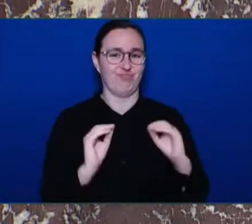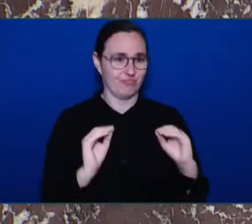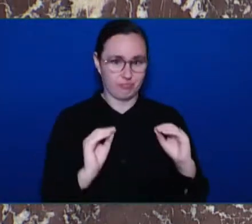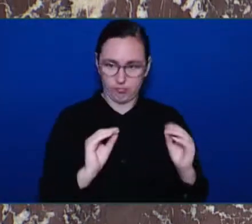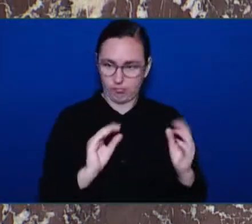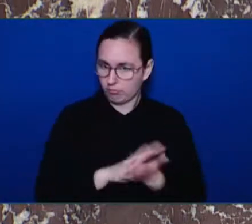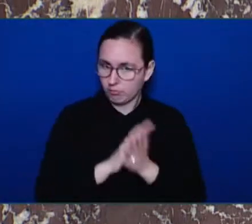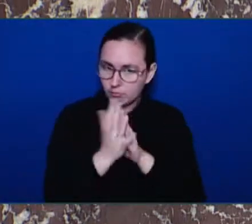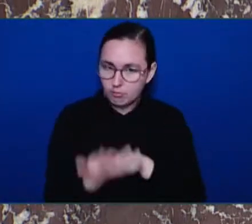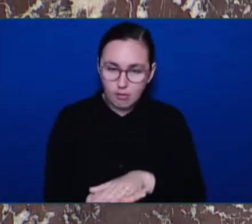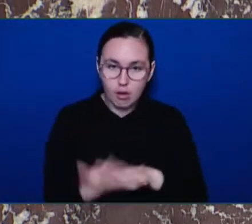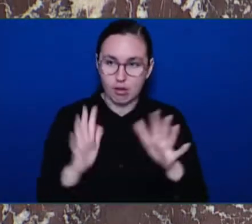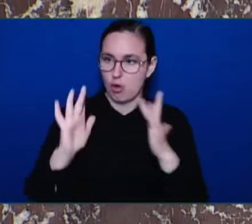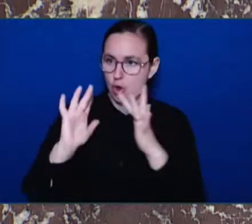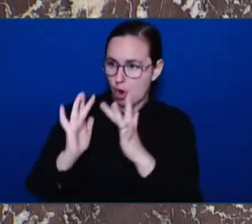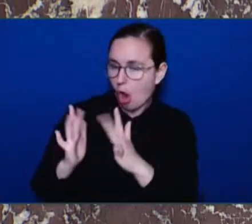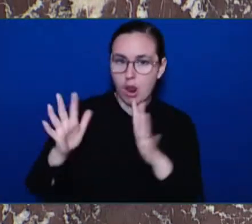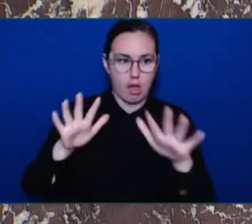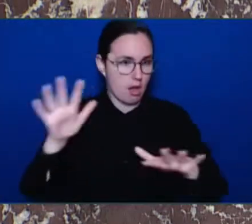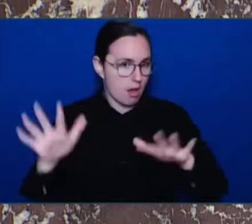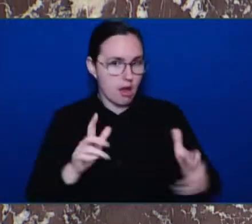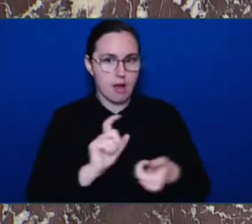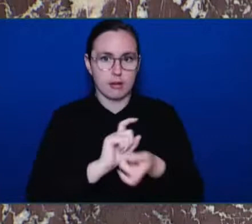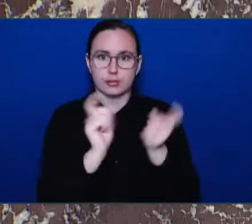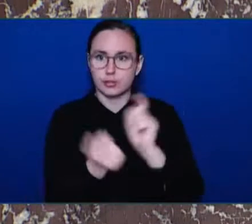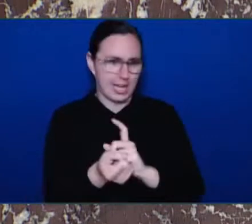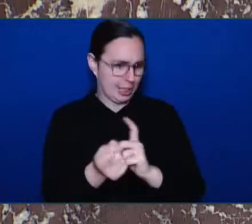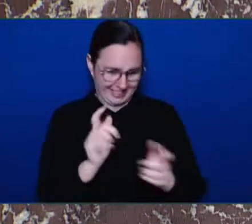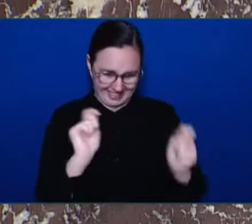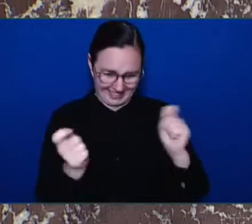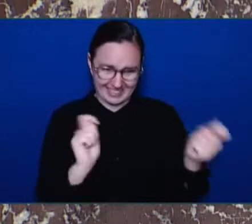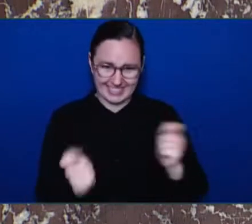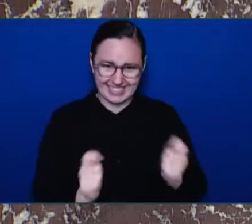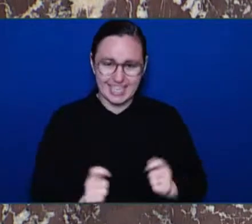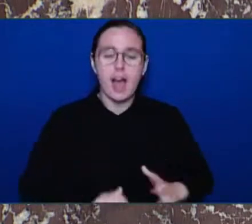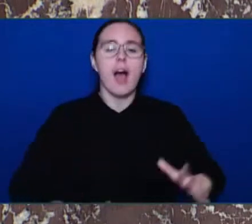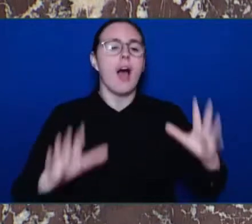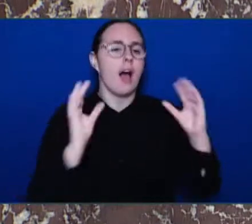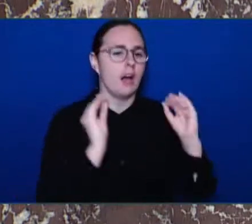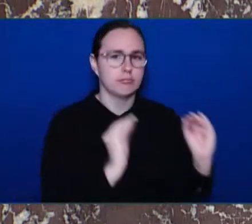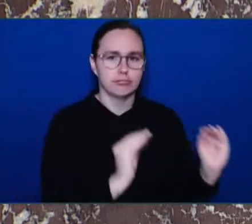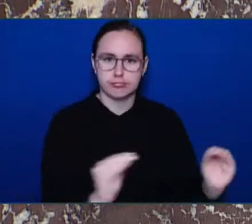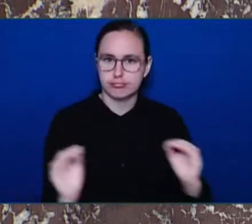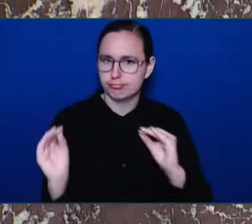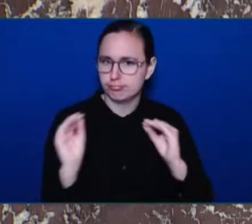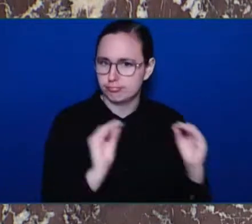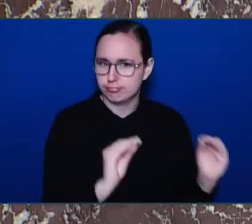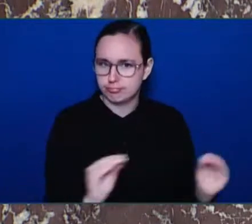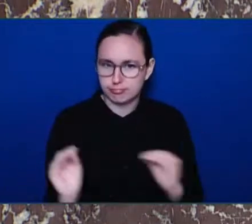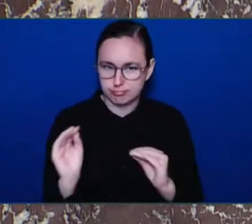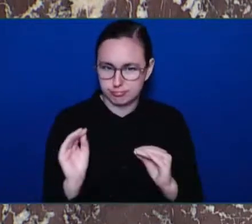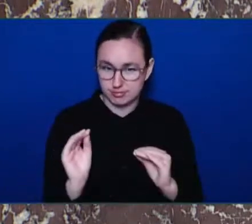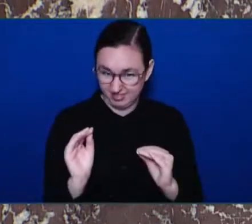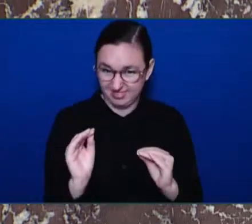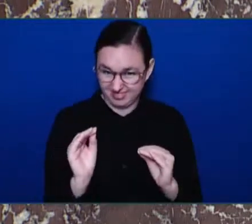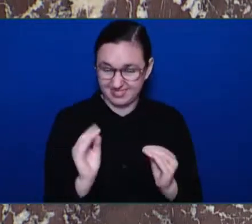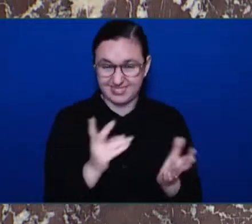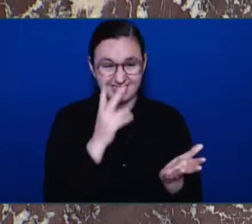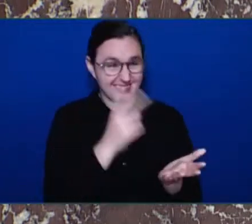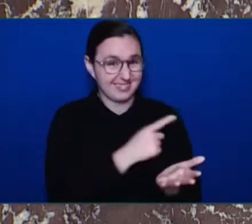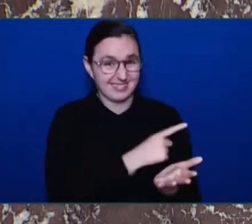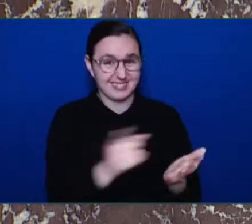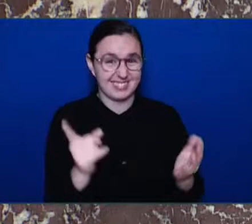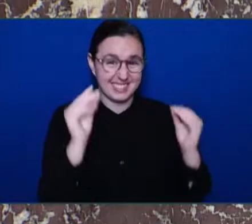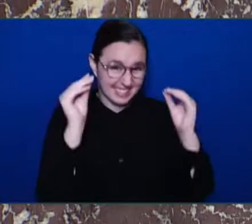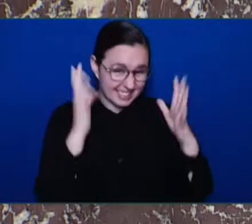online and remote education. We witnessed their unwavering dedication and commitment to their students as they